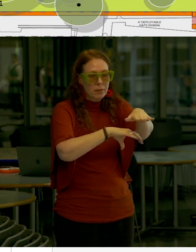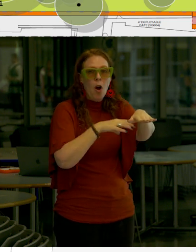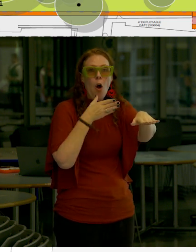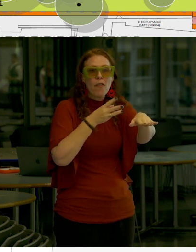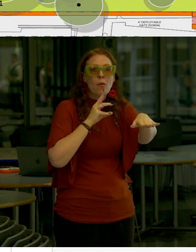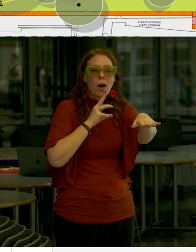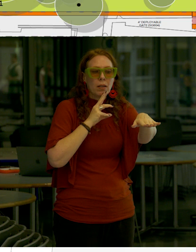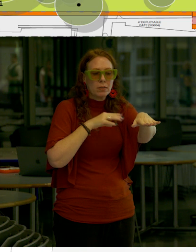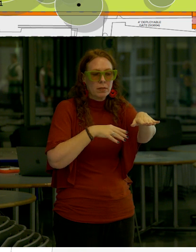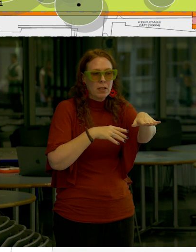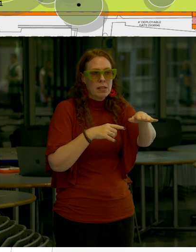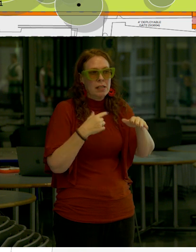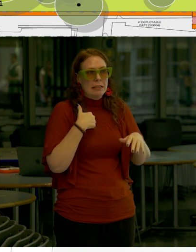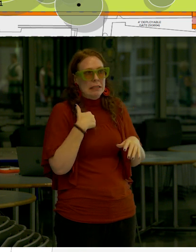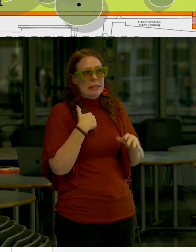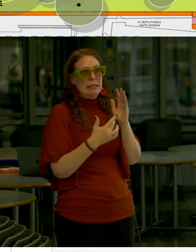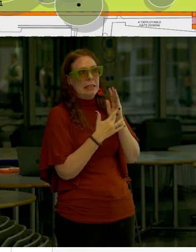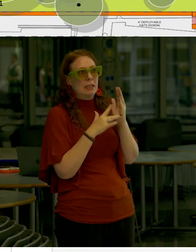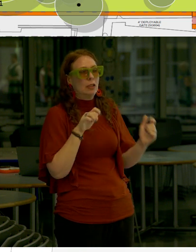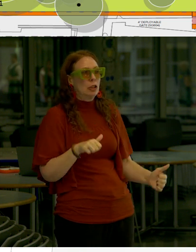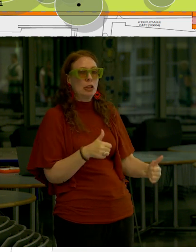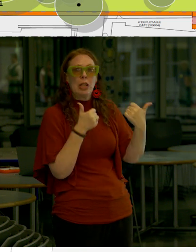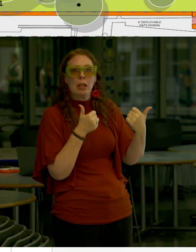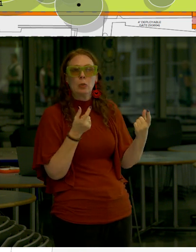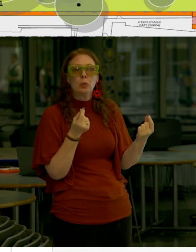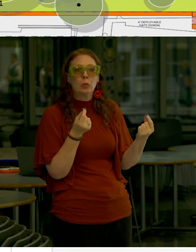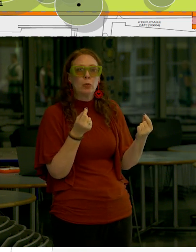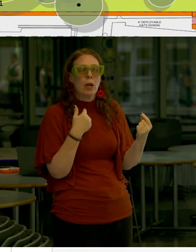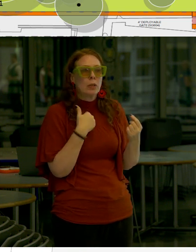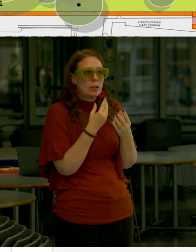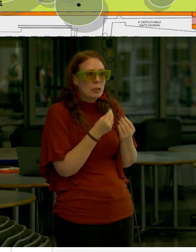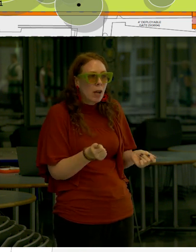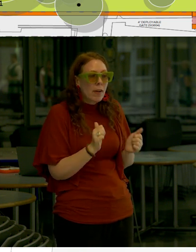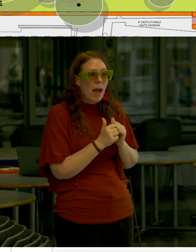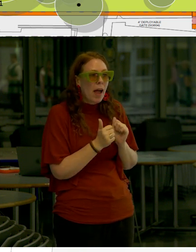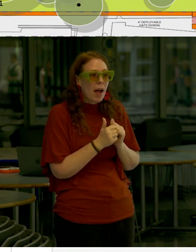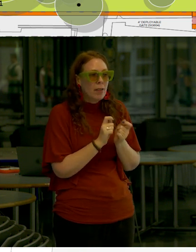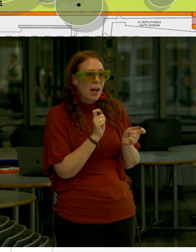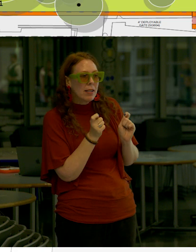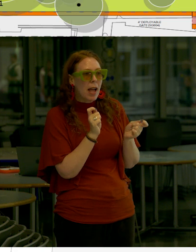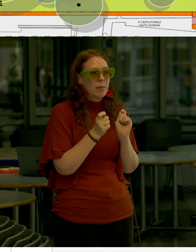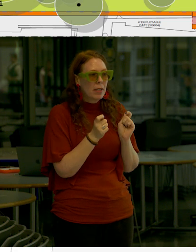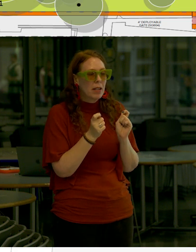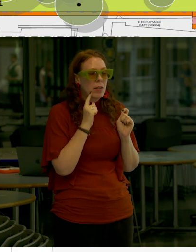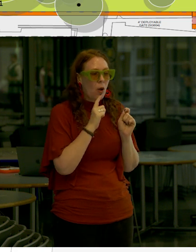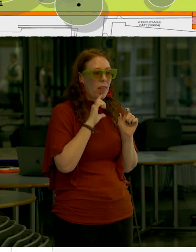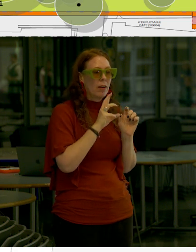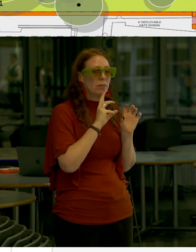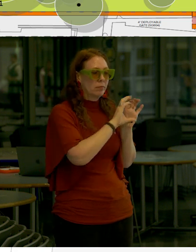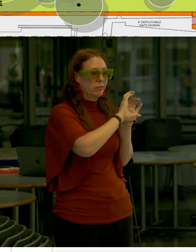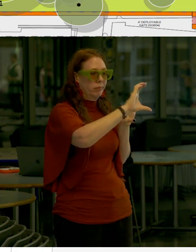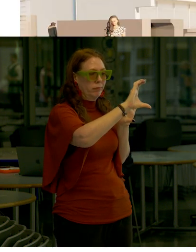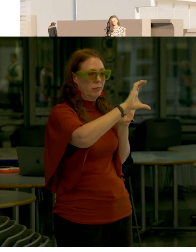the water so that presents for us a technical challenge that we are solving by sort of adapting to that extension over the